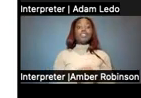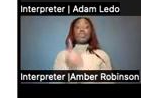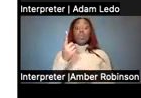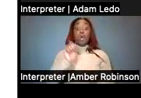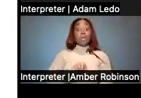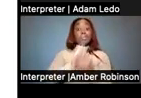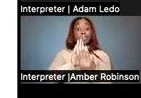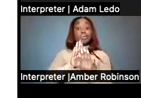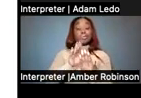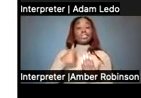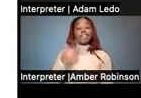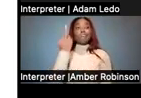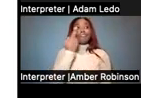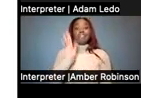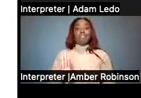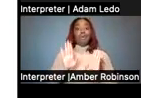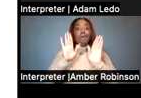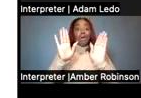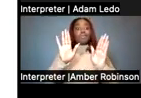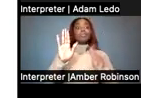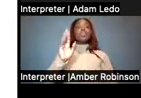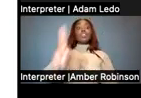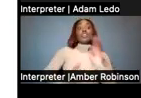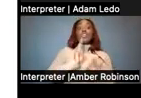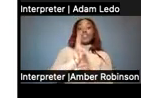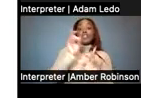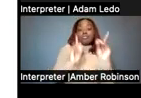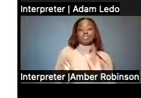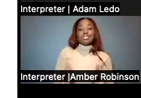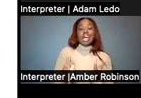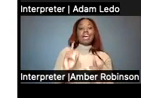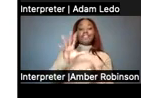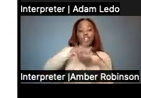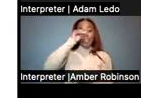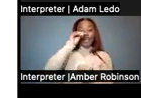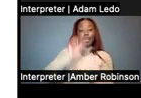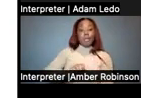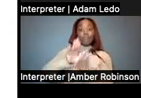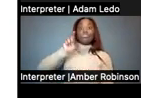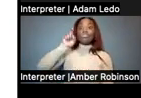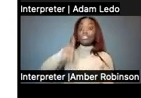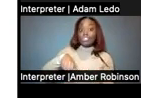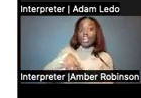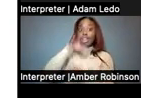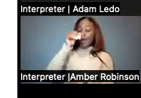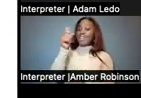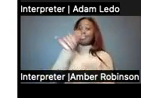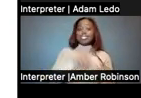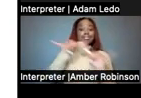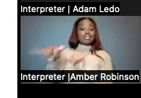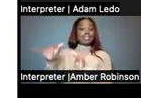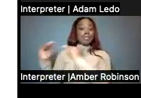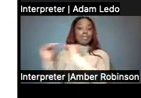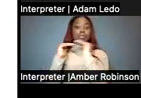find awesome is the universal design for learning approach, because they should be learning the same units as their peers.